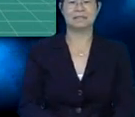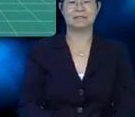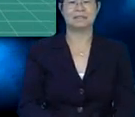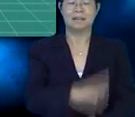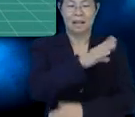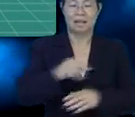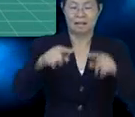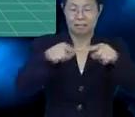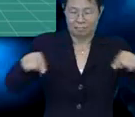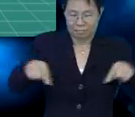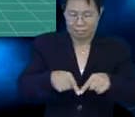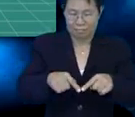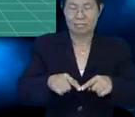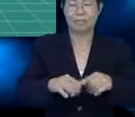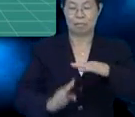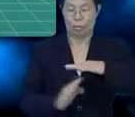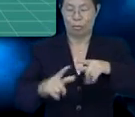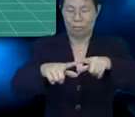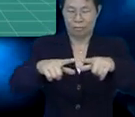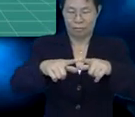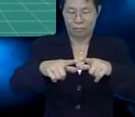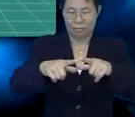nine edges, and a triangle.